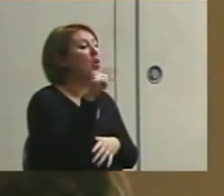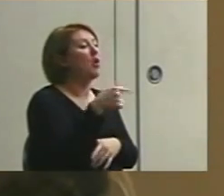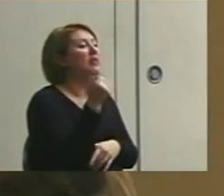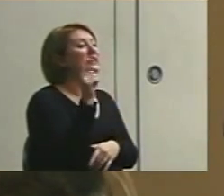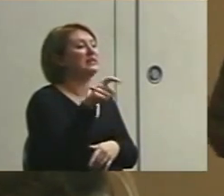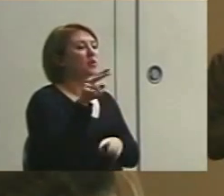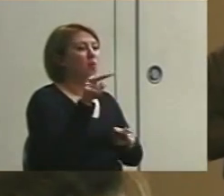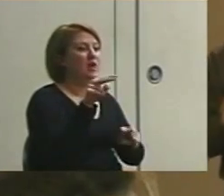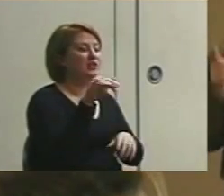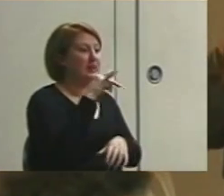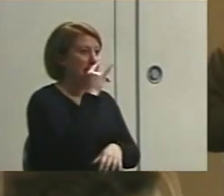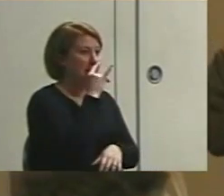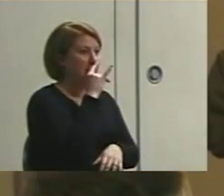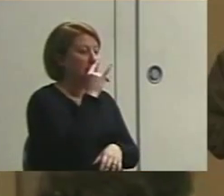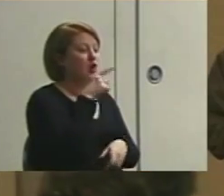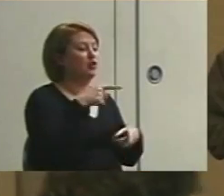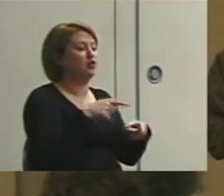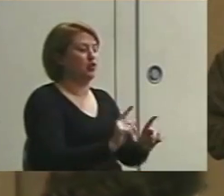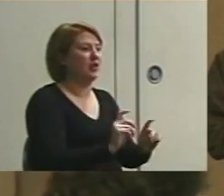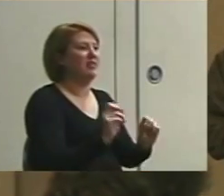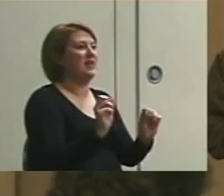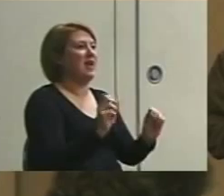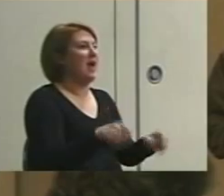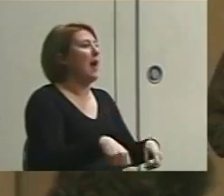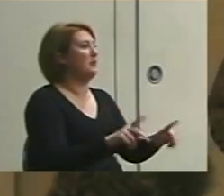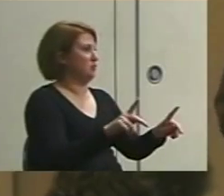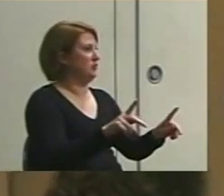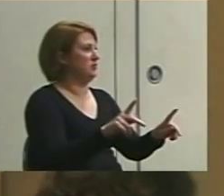need to watch that kid when the opportunity presents itself.